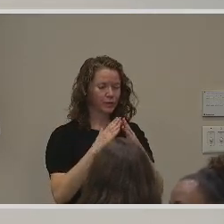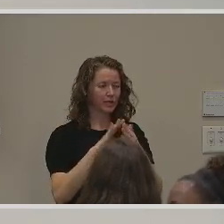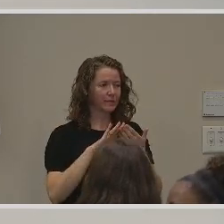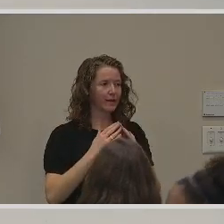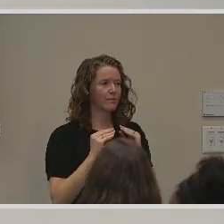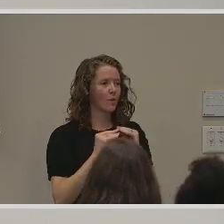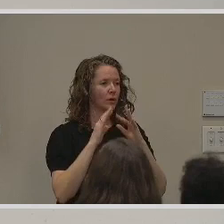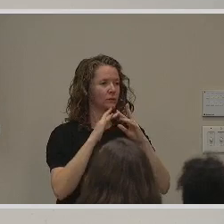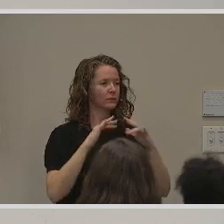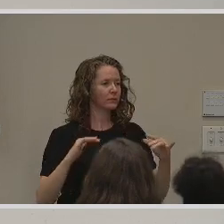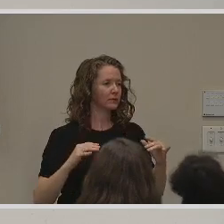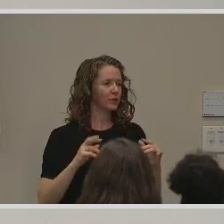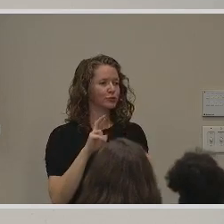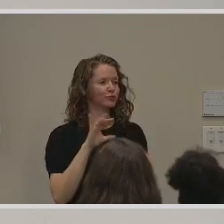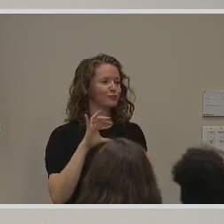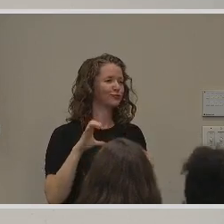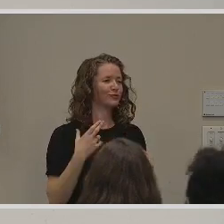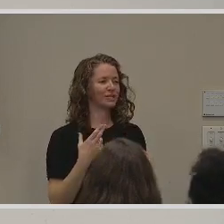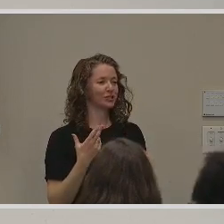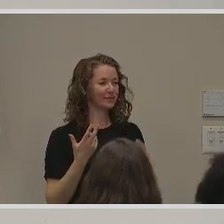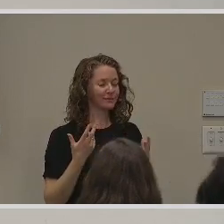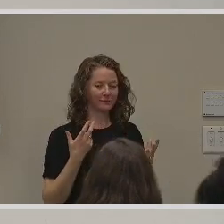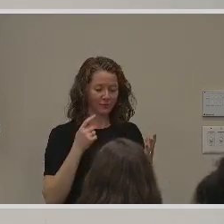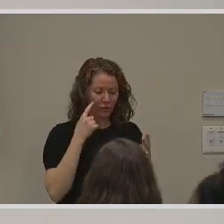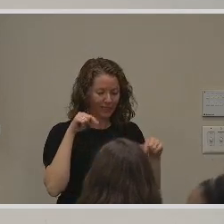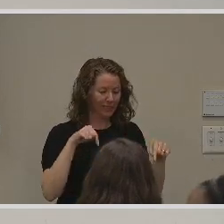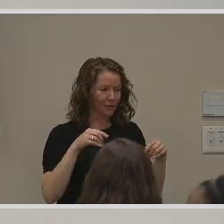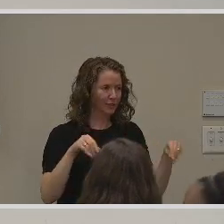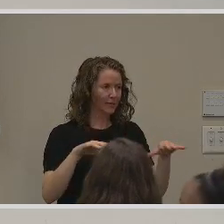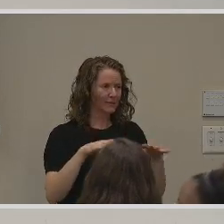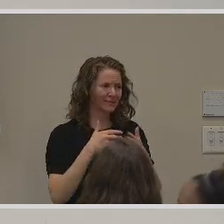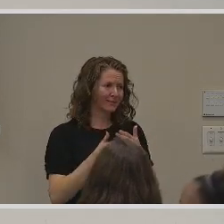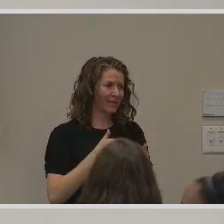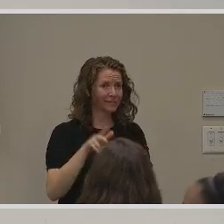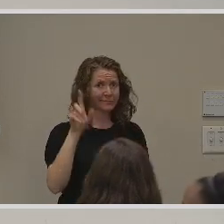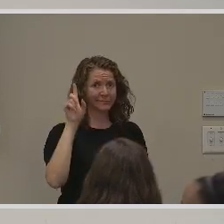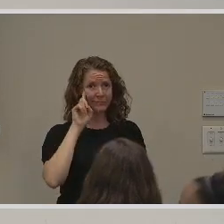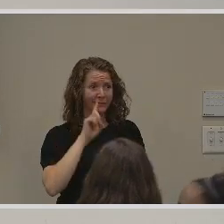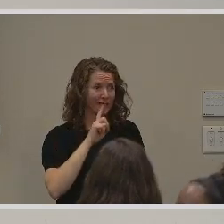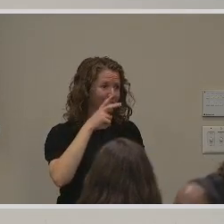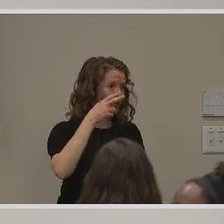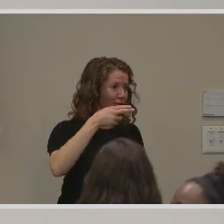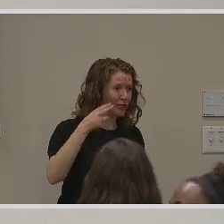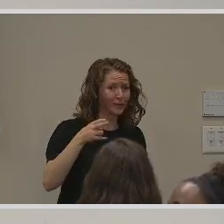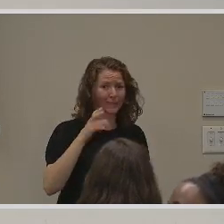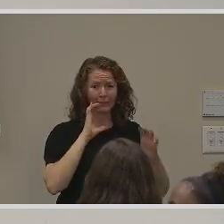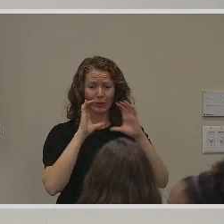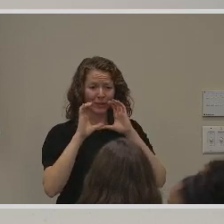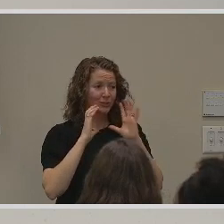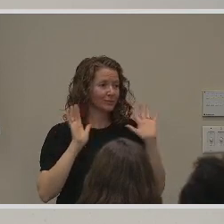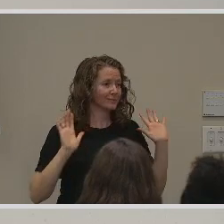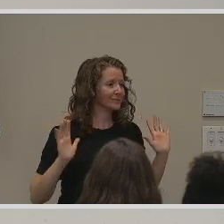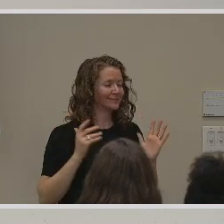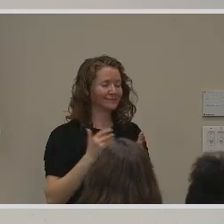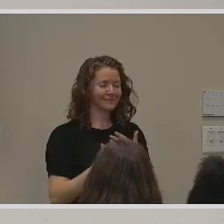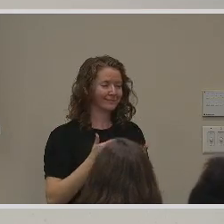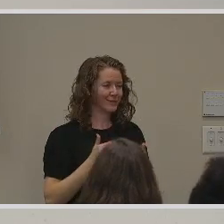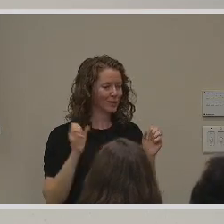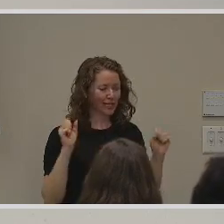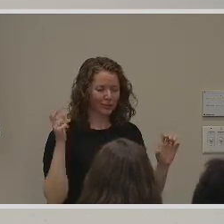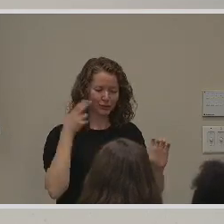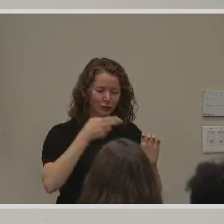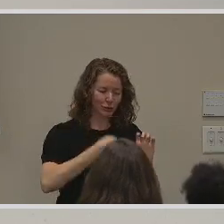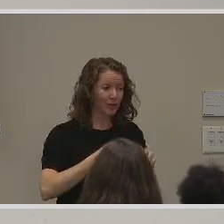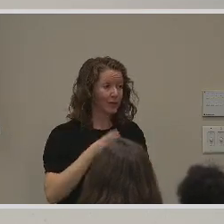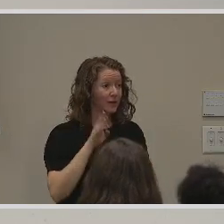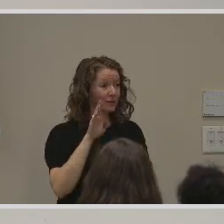campus, regardless of their hearing or communication abilities. Not only do you not need to be Deaf or hard of hearing to join, but you don't have to have any